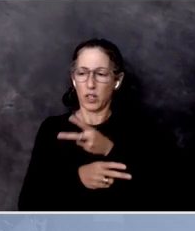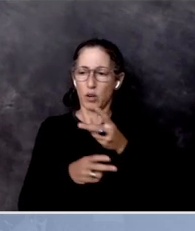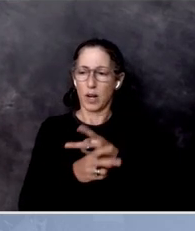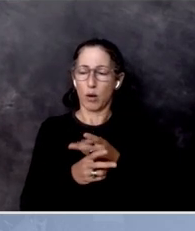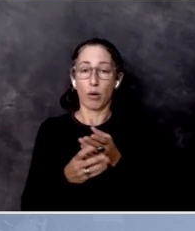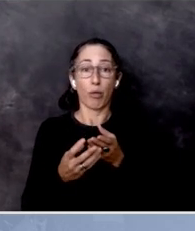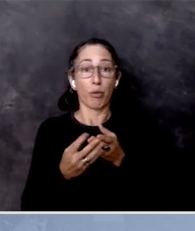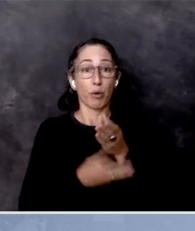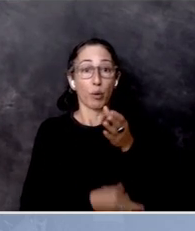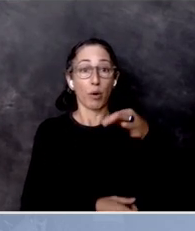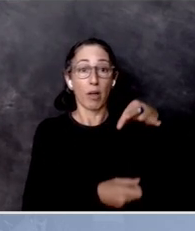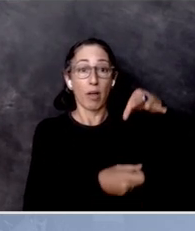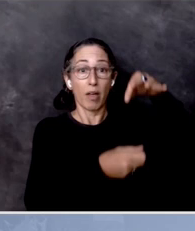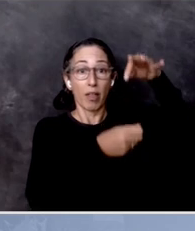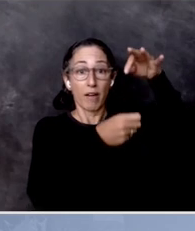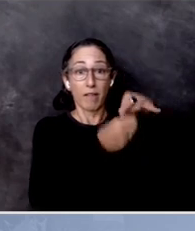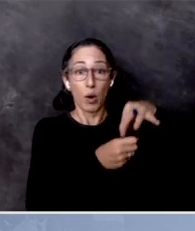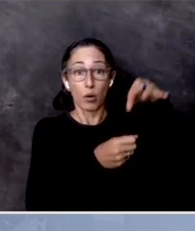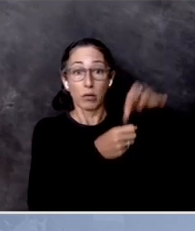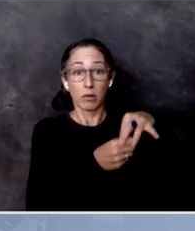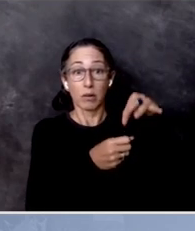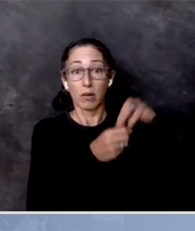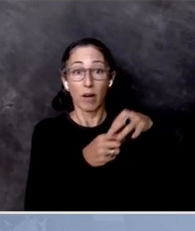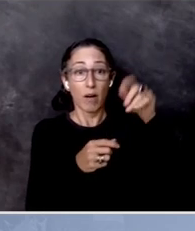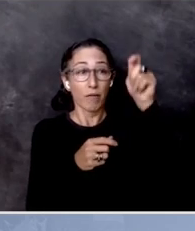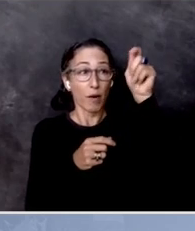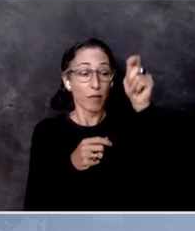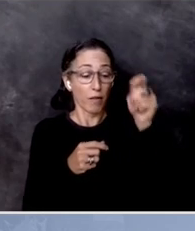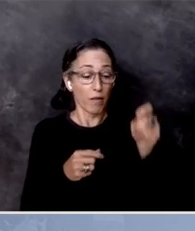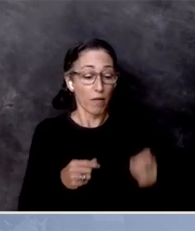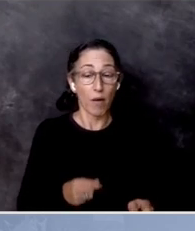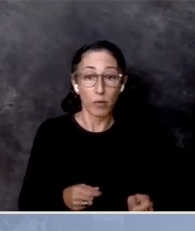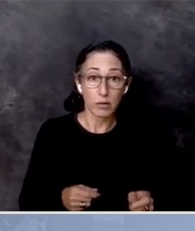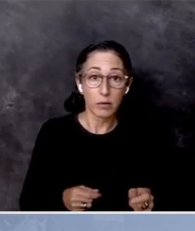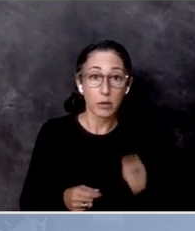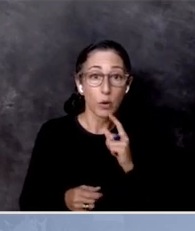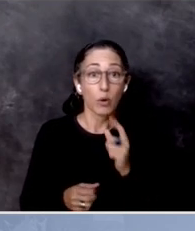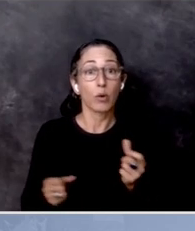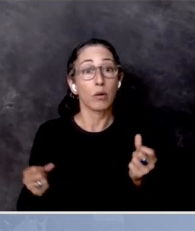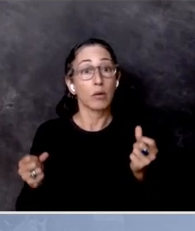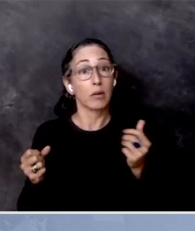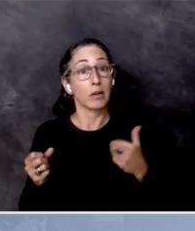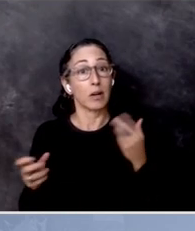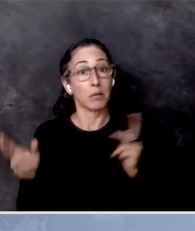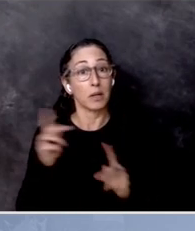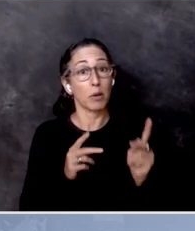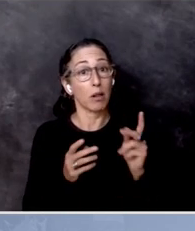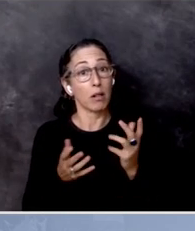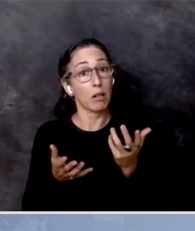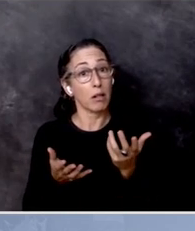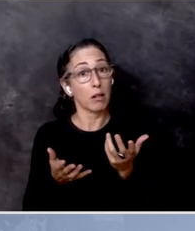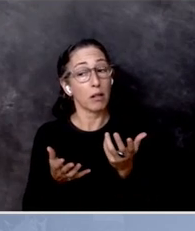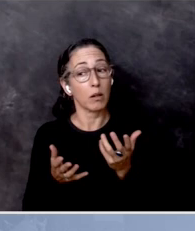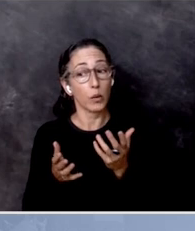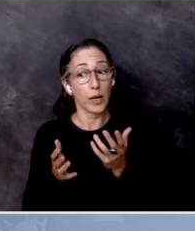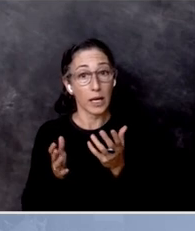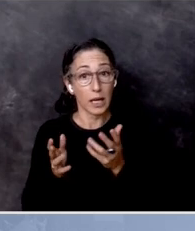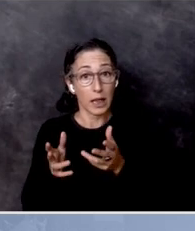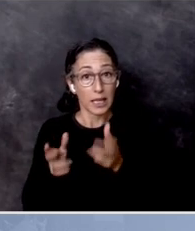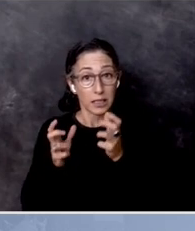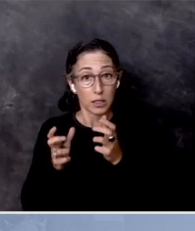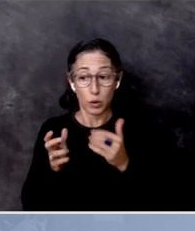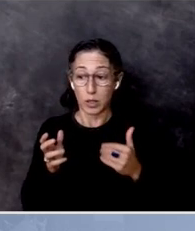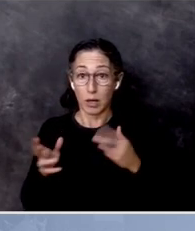race. And I think it's really important sometimes when we're talking to young people to listen to them. What is it that they're